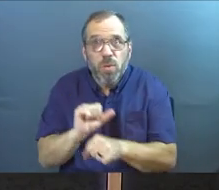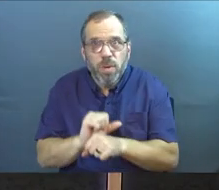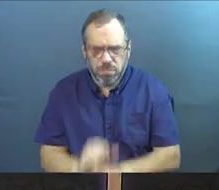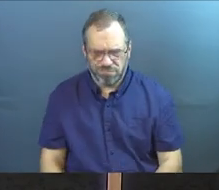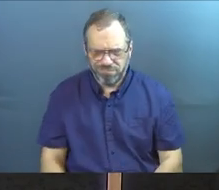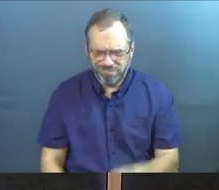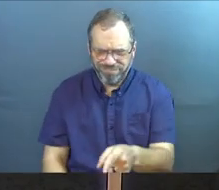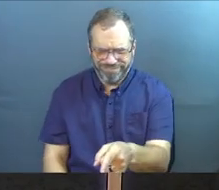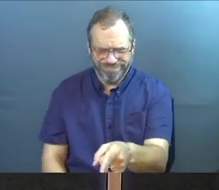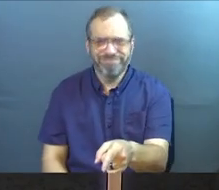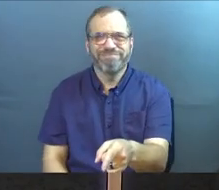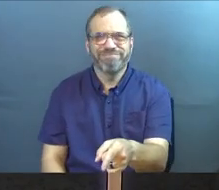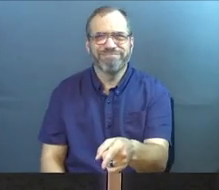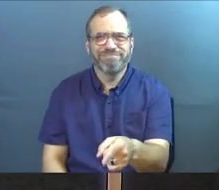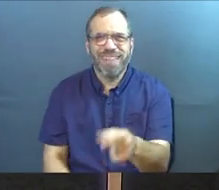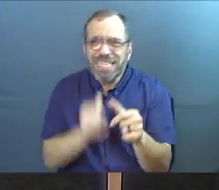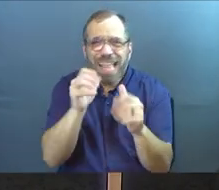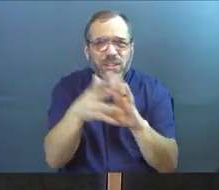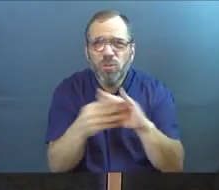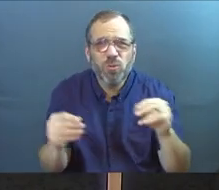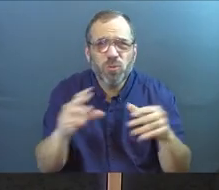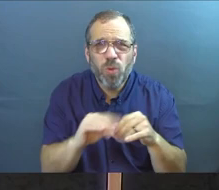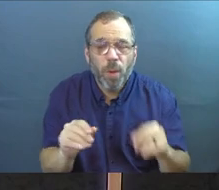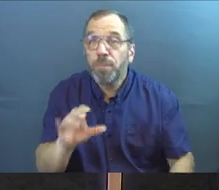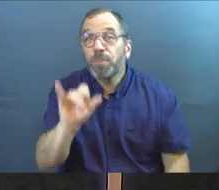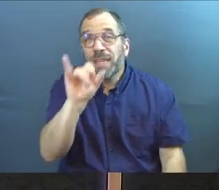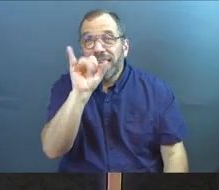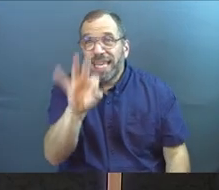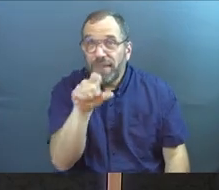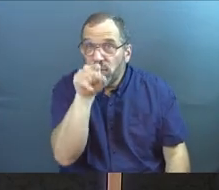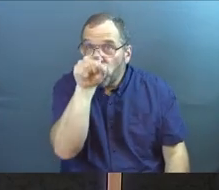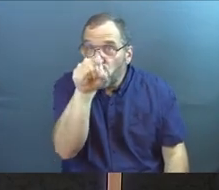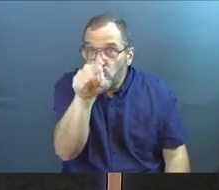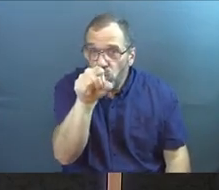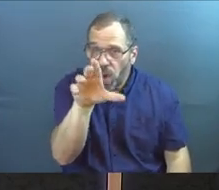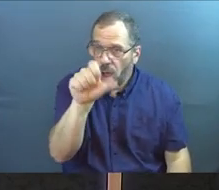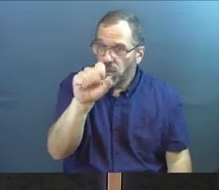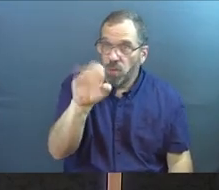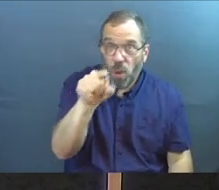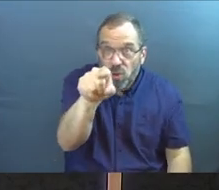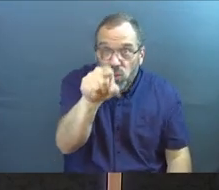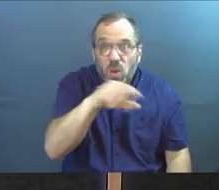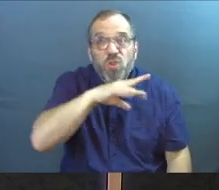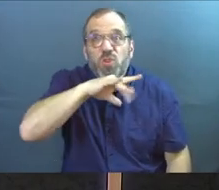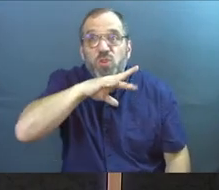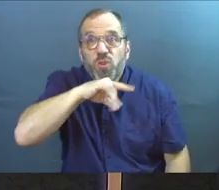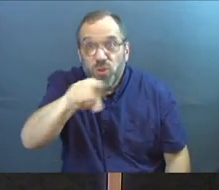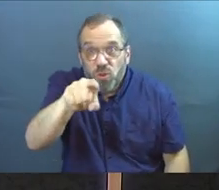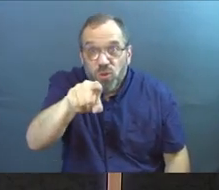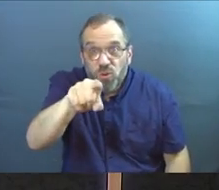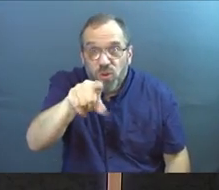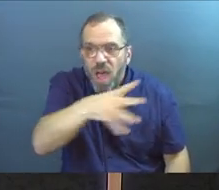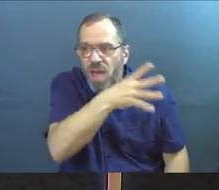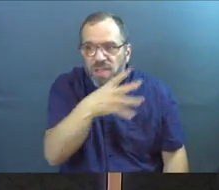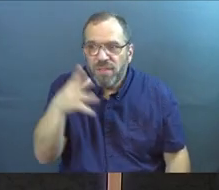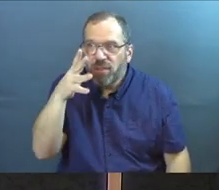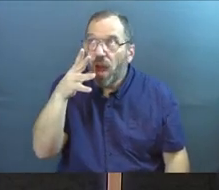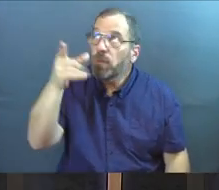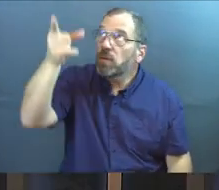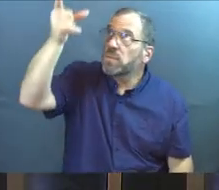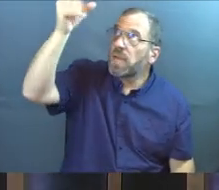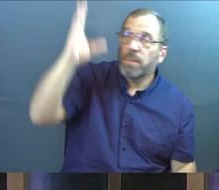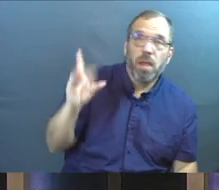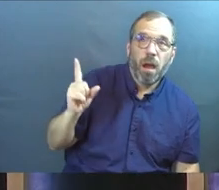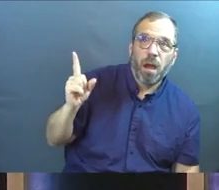But that's not what he gives. Because if we're the soils, guys, then the farmer's God.